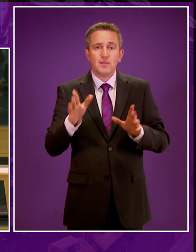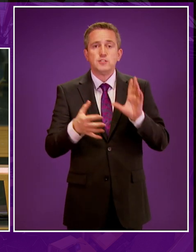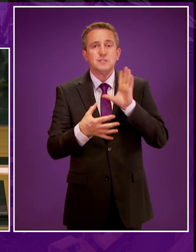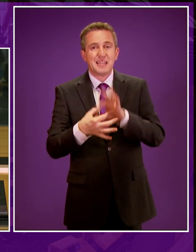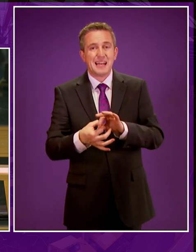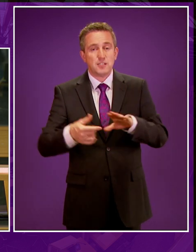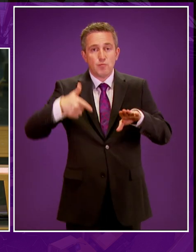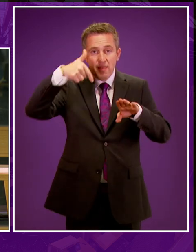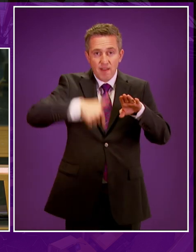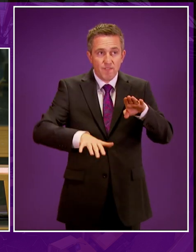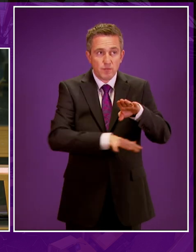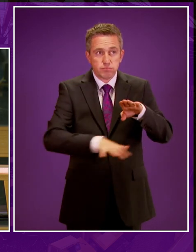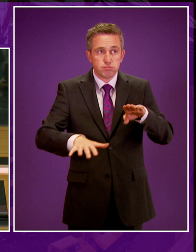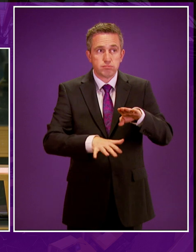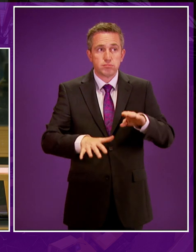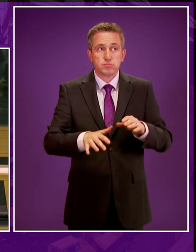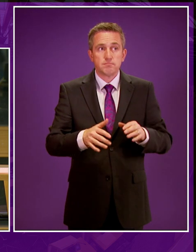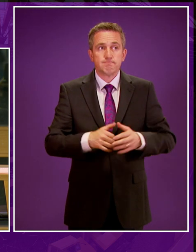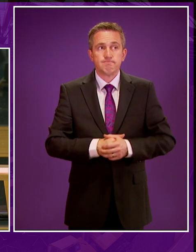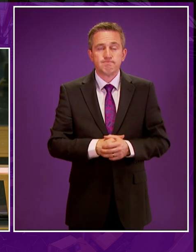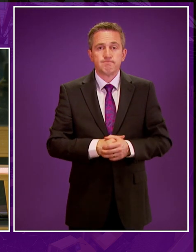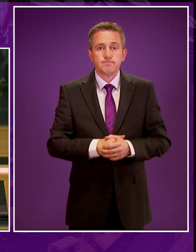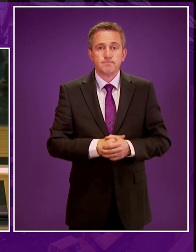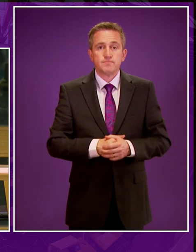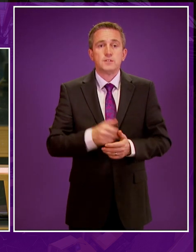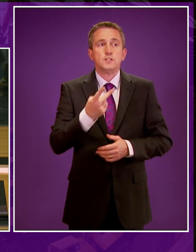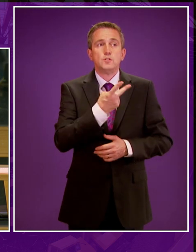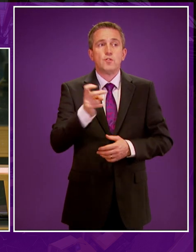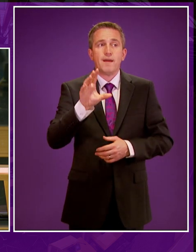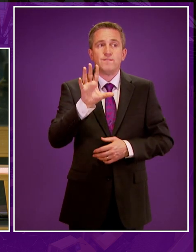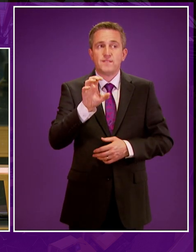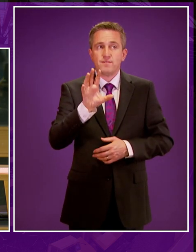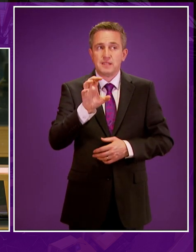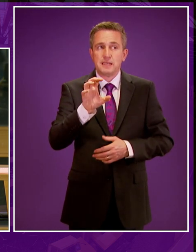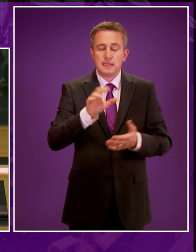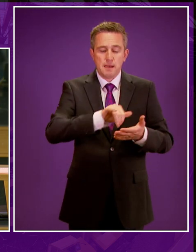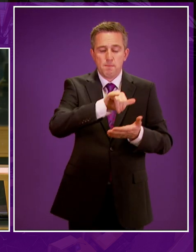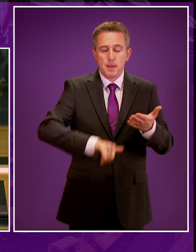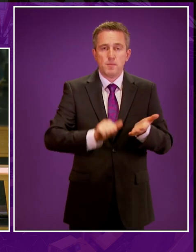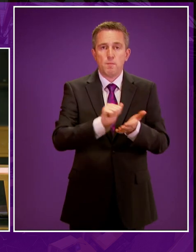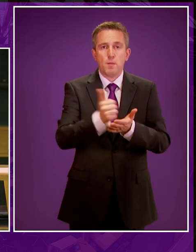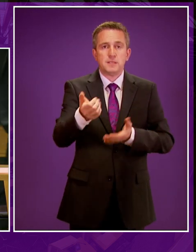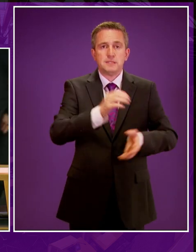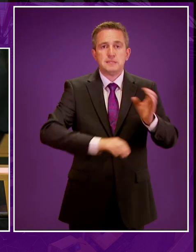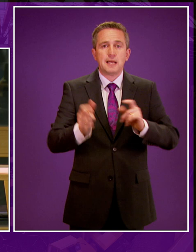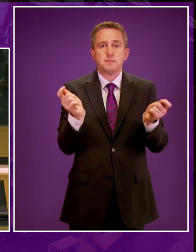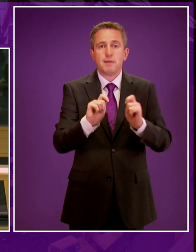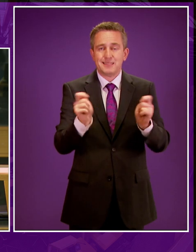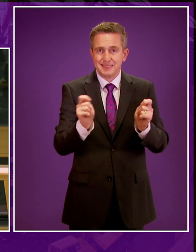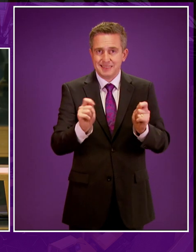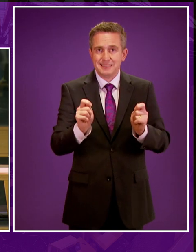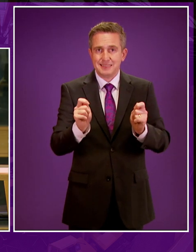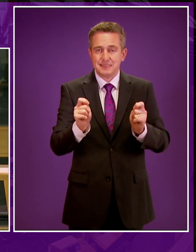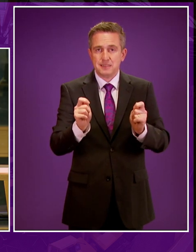connected with fracturing occurring kilometers below the surface. In 2015, a paper was published in Science Magazine. Its